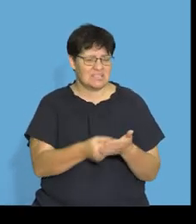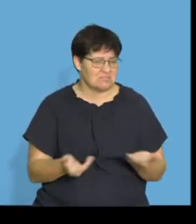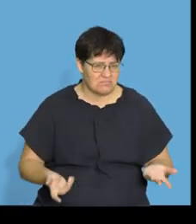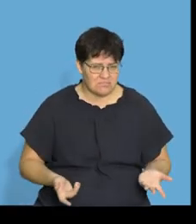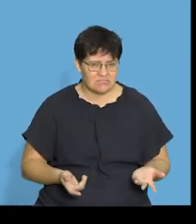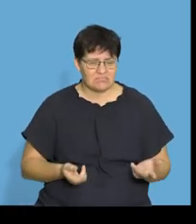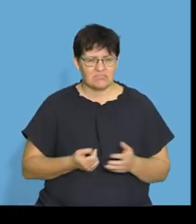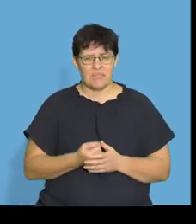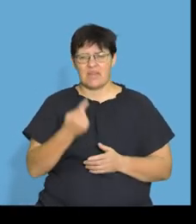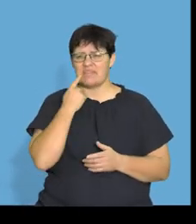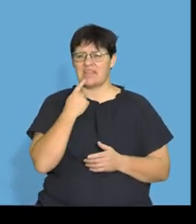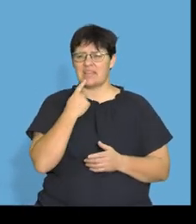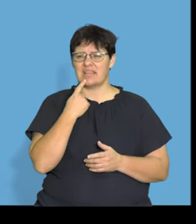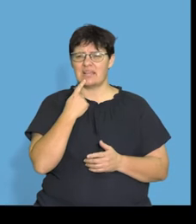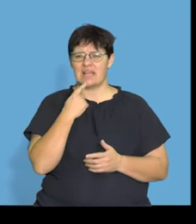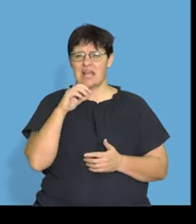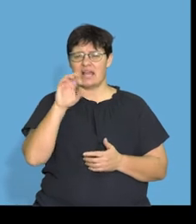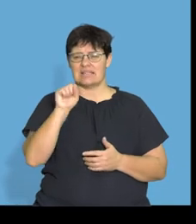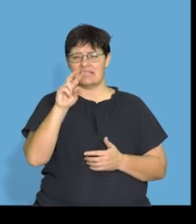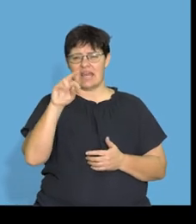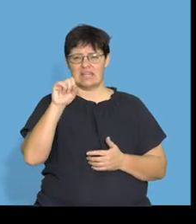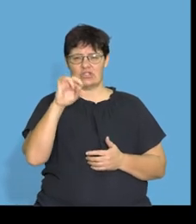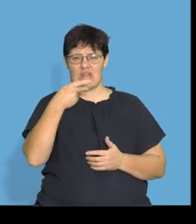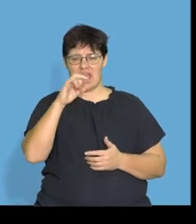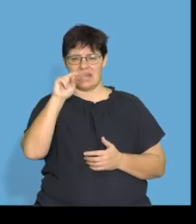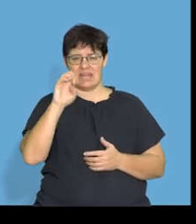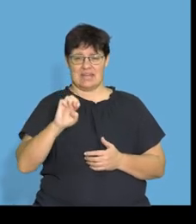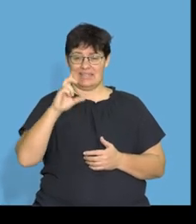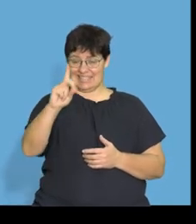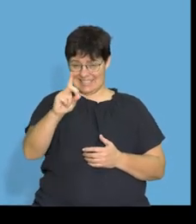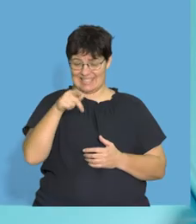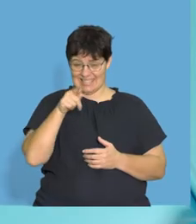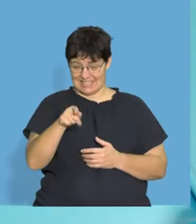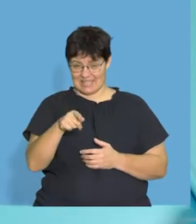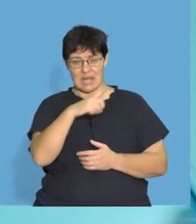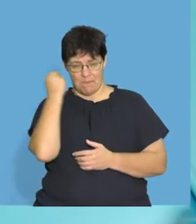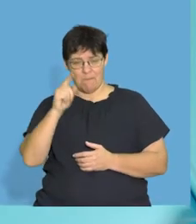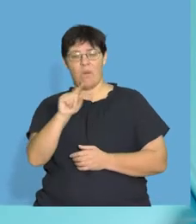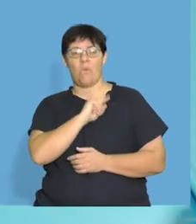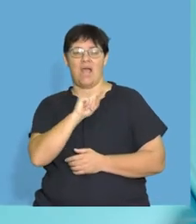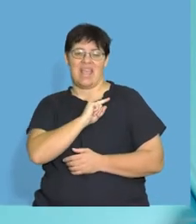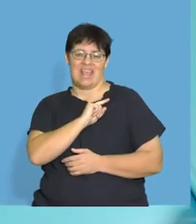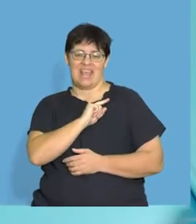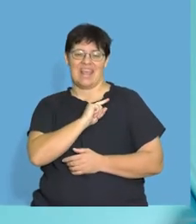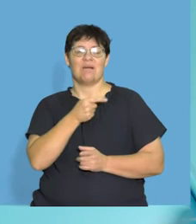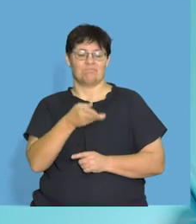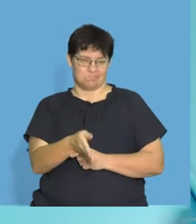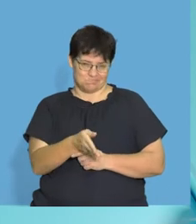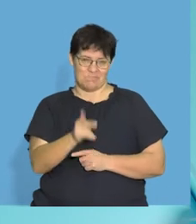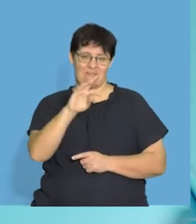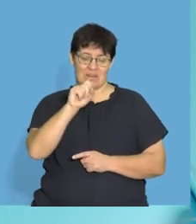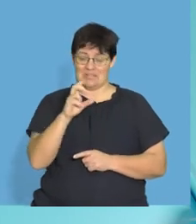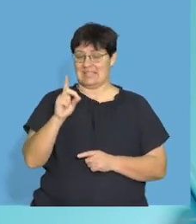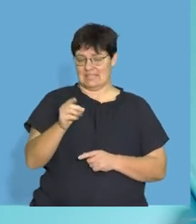guys, how many of you use, I think it's sunshine D, all right, the margarine, sunshine D, right? It's cold because it's going to be